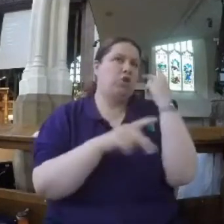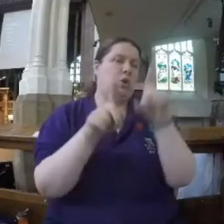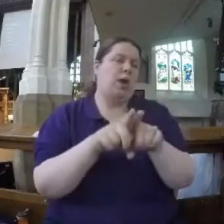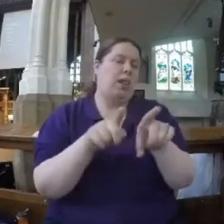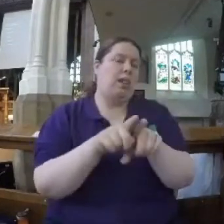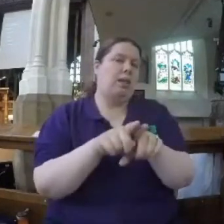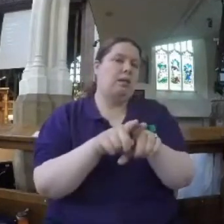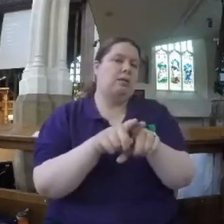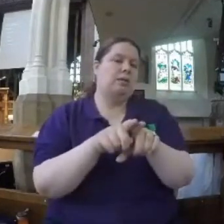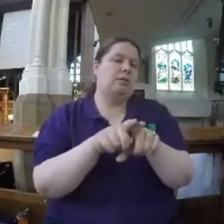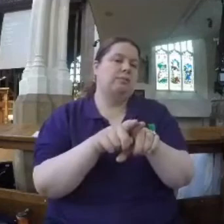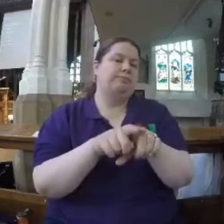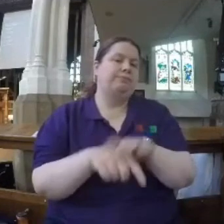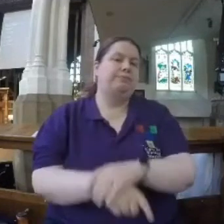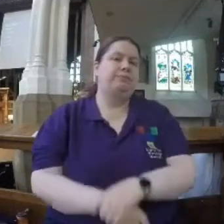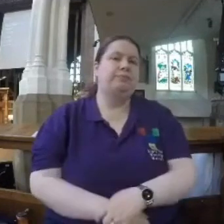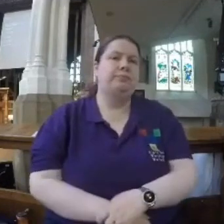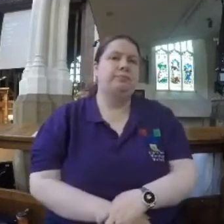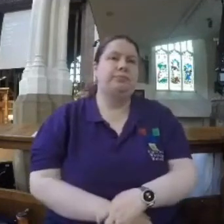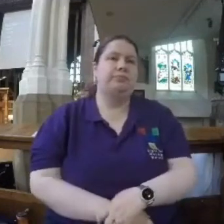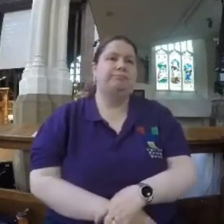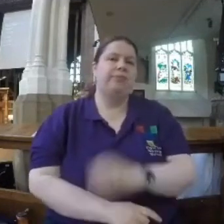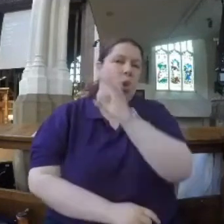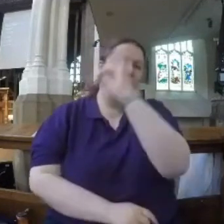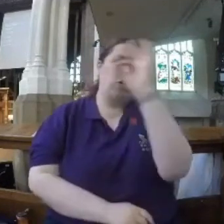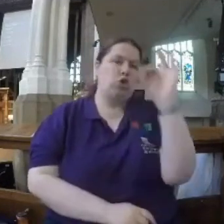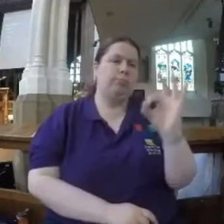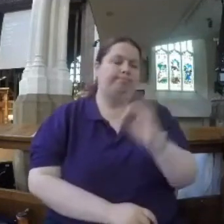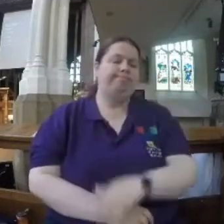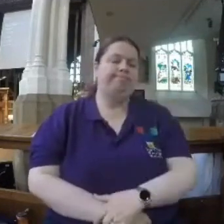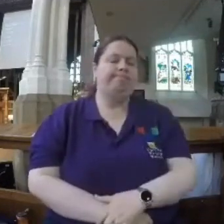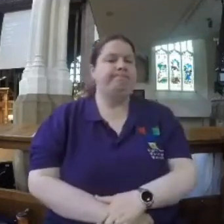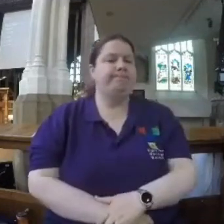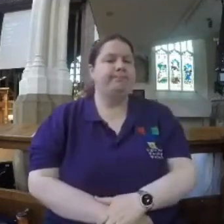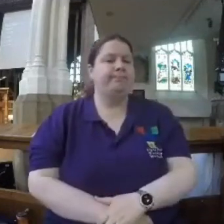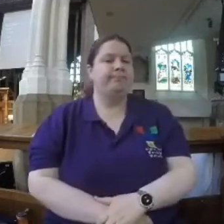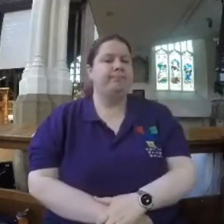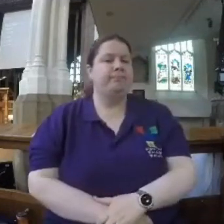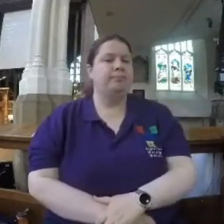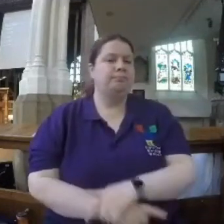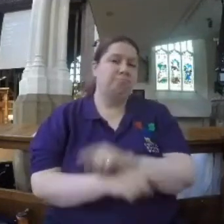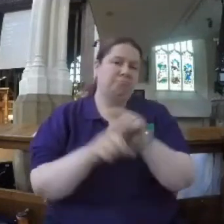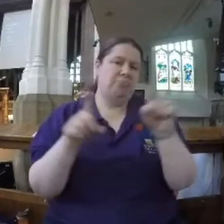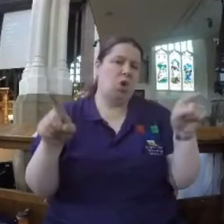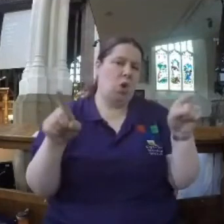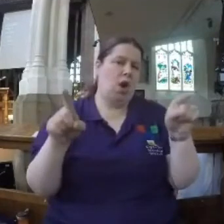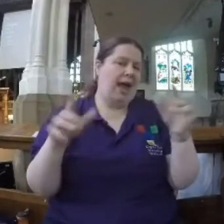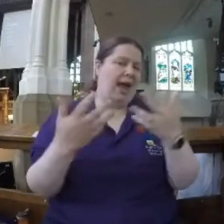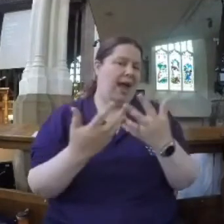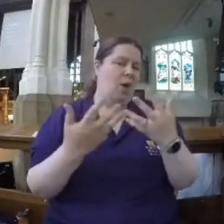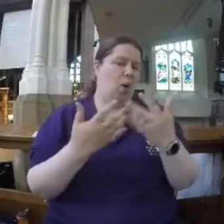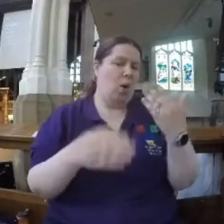this and then we go into our creed. But here's the question that I want you to ponder. How will you work